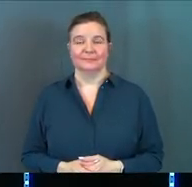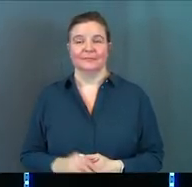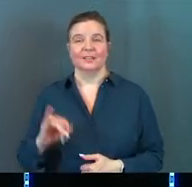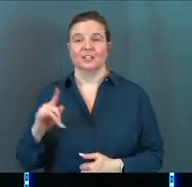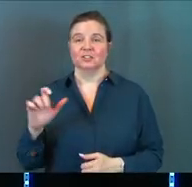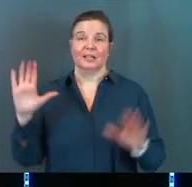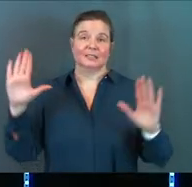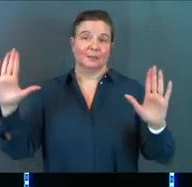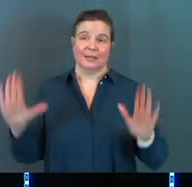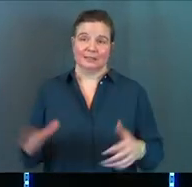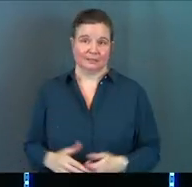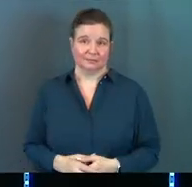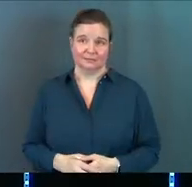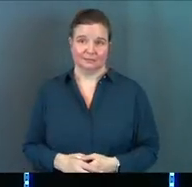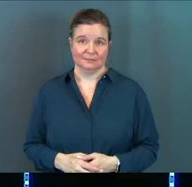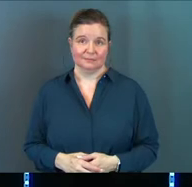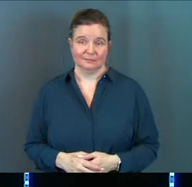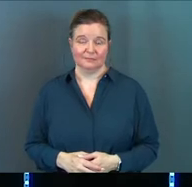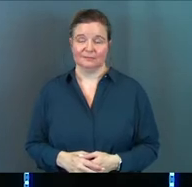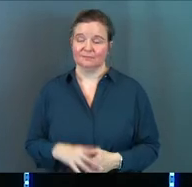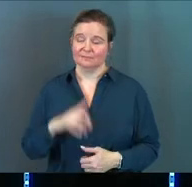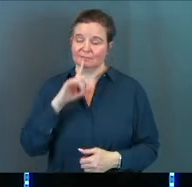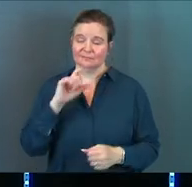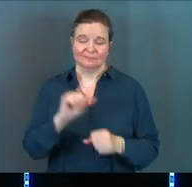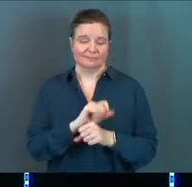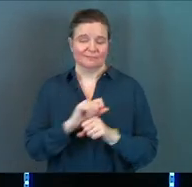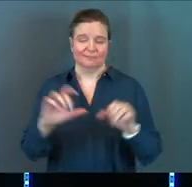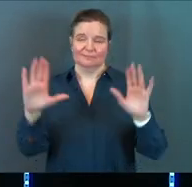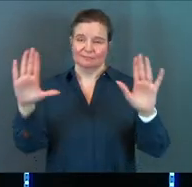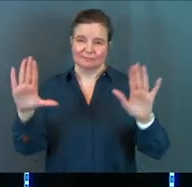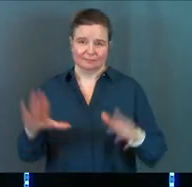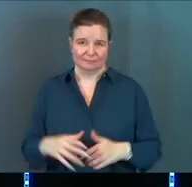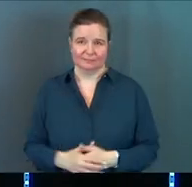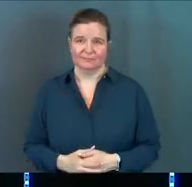Jake's amazing. Absolutely amazing.